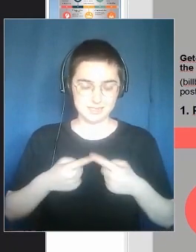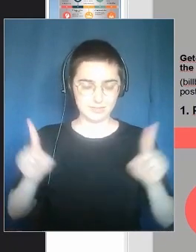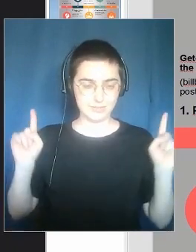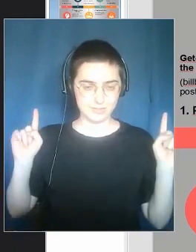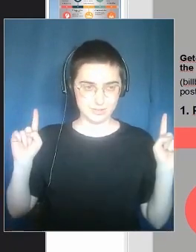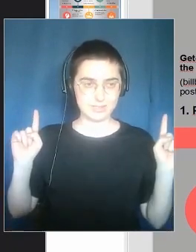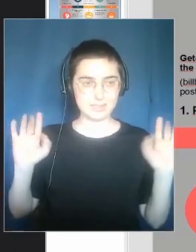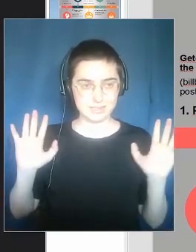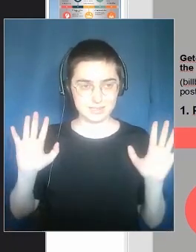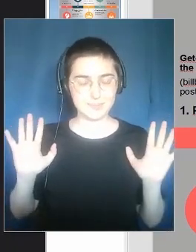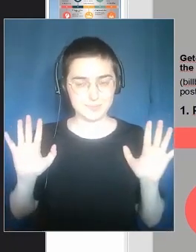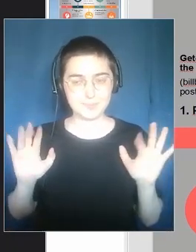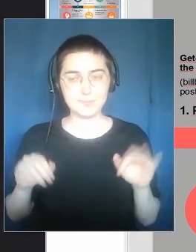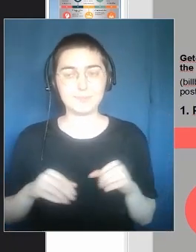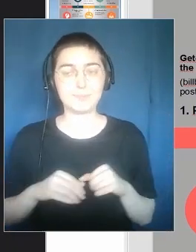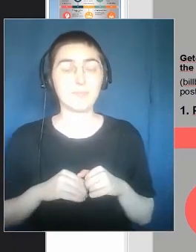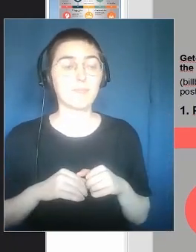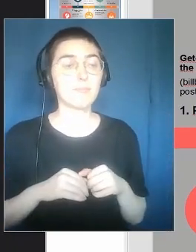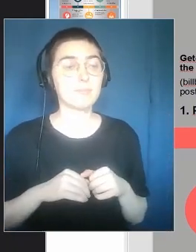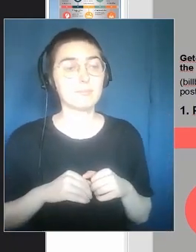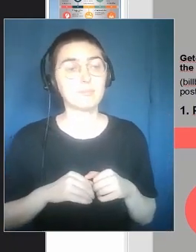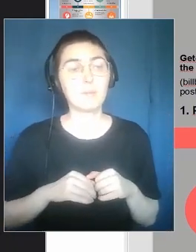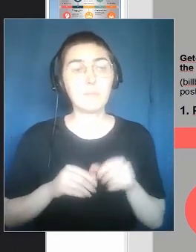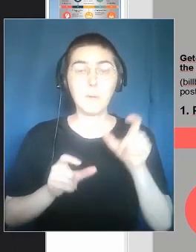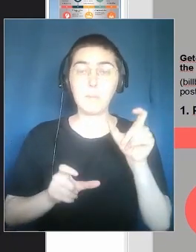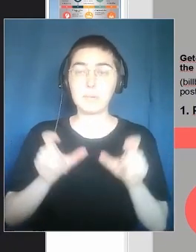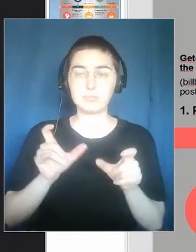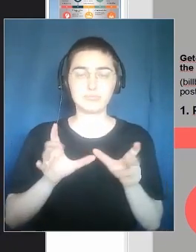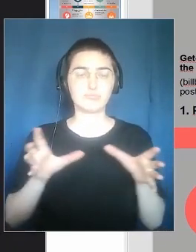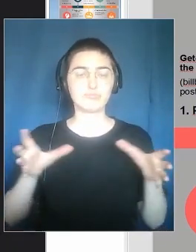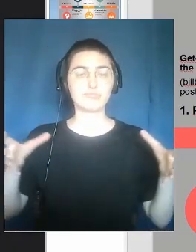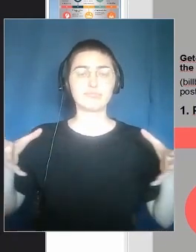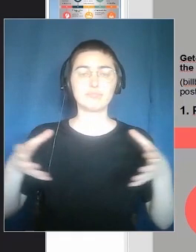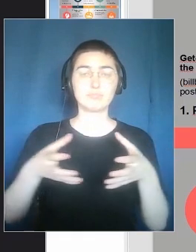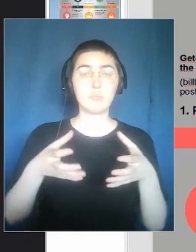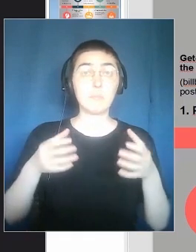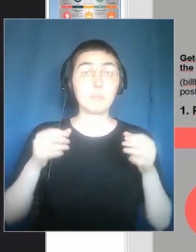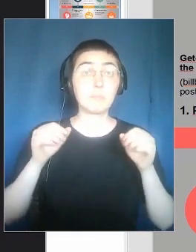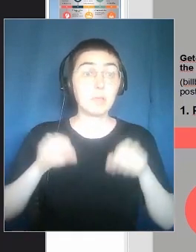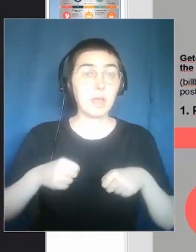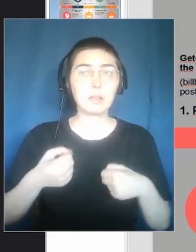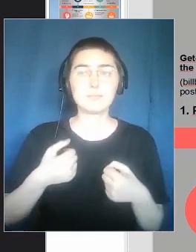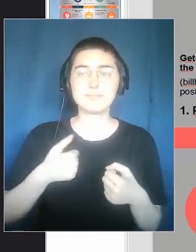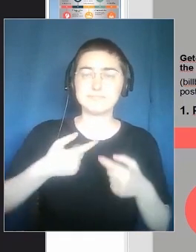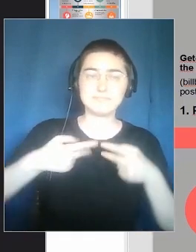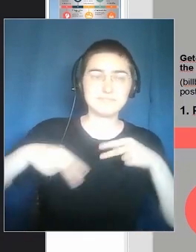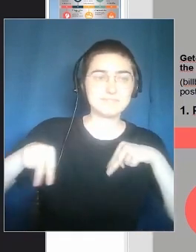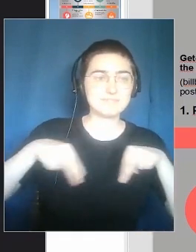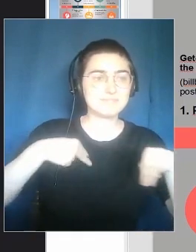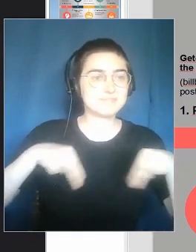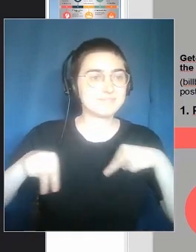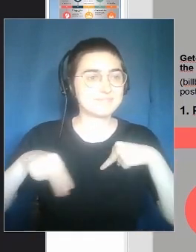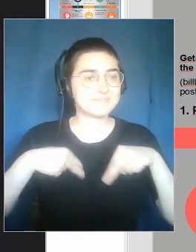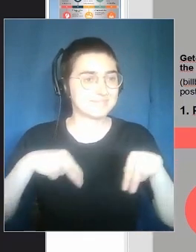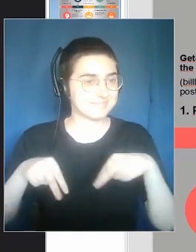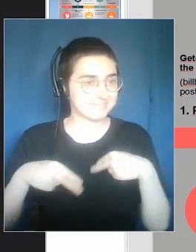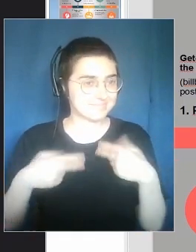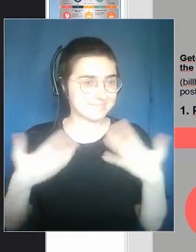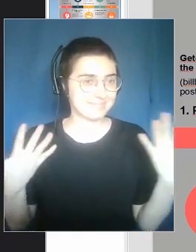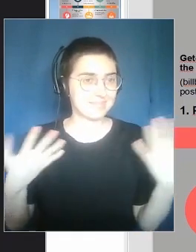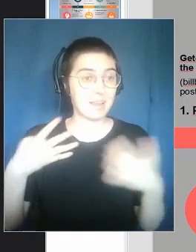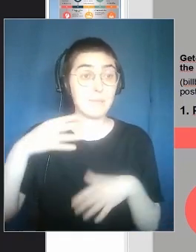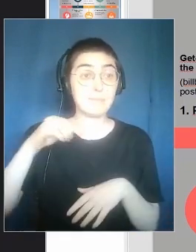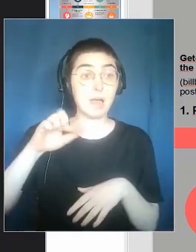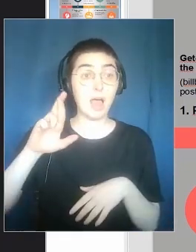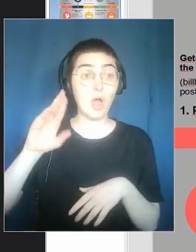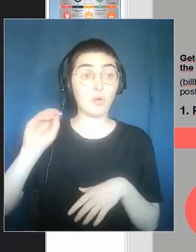Now, of course, COVID has created some issues. In this, they are called to dance, they are called to make actions,